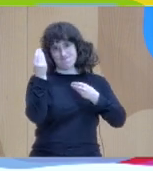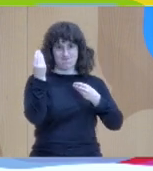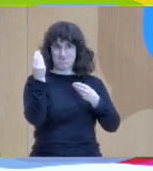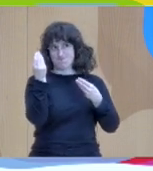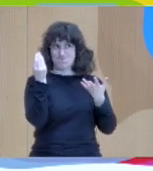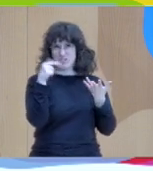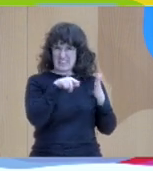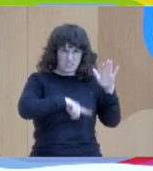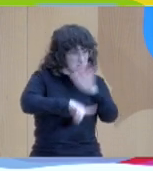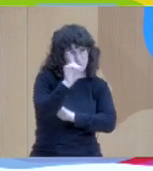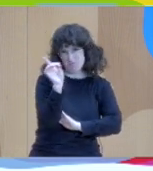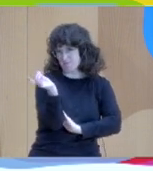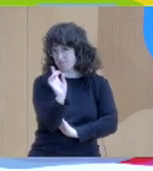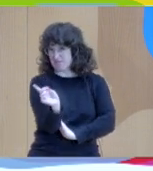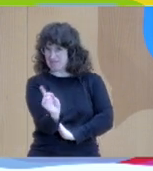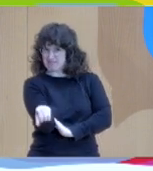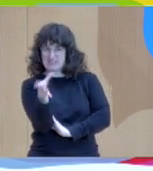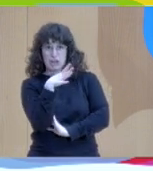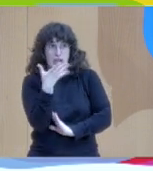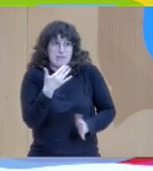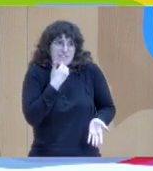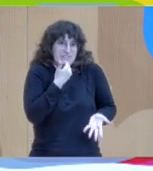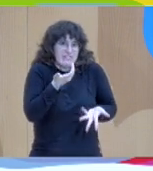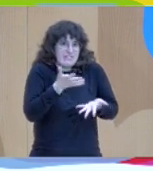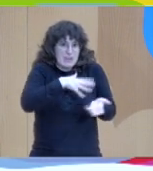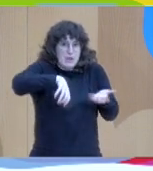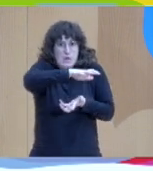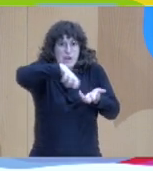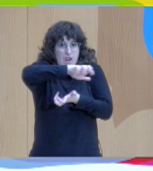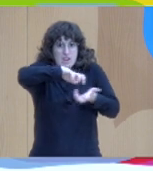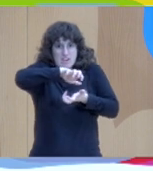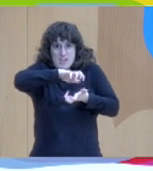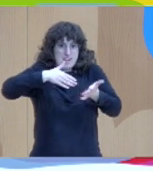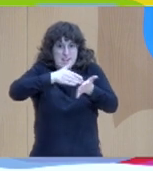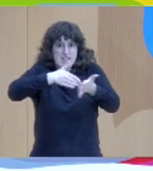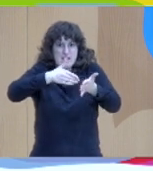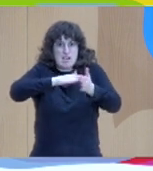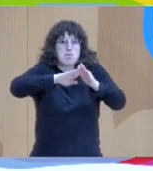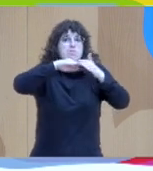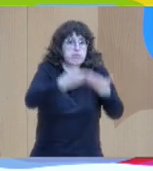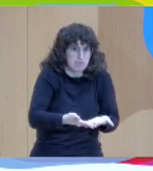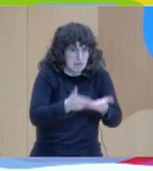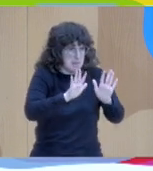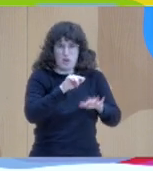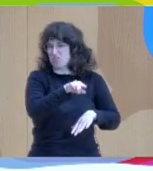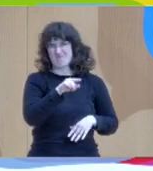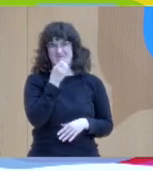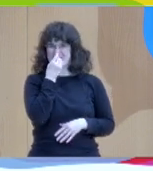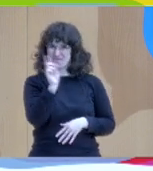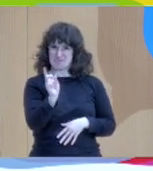I thought, is not, this is not right. This is not ethical. This is not what, this is not what dialogues are about.